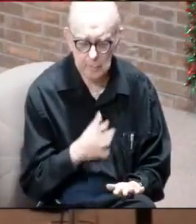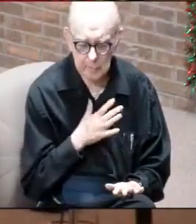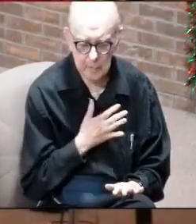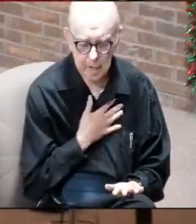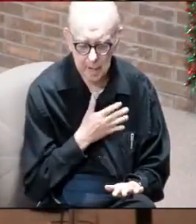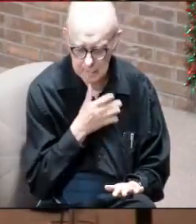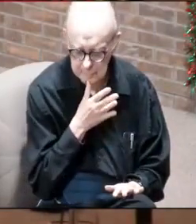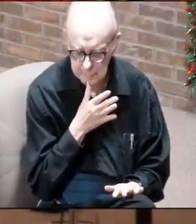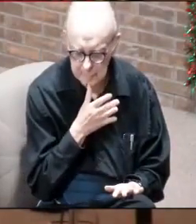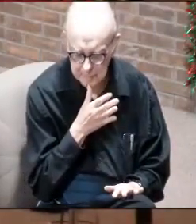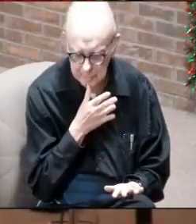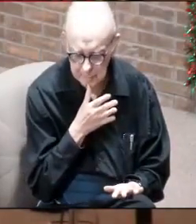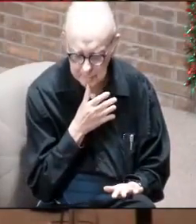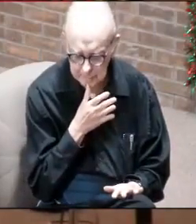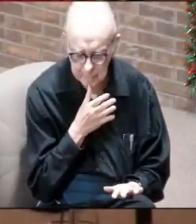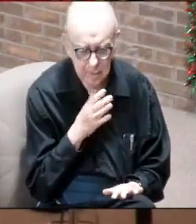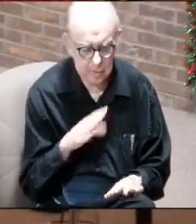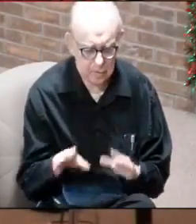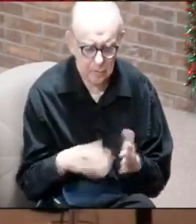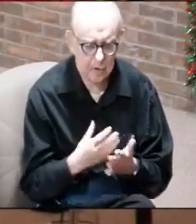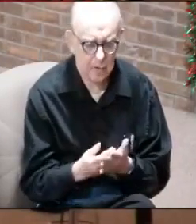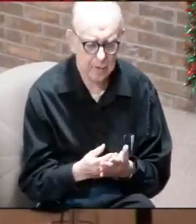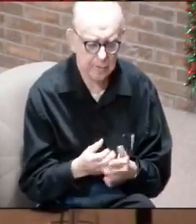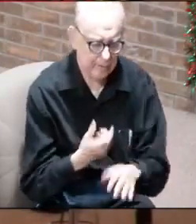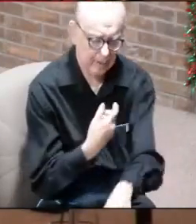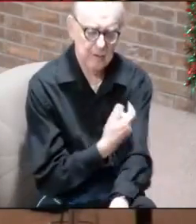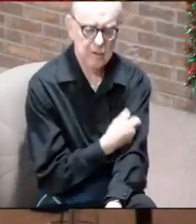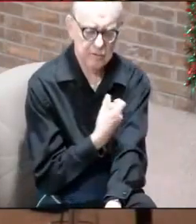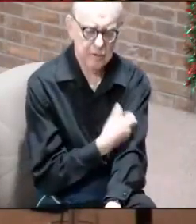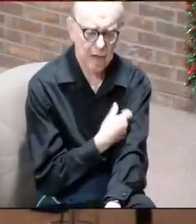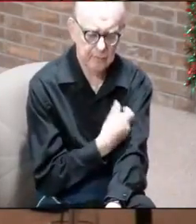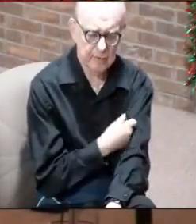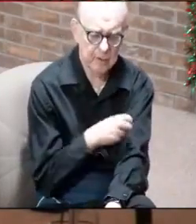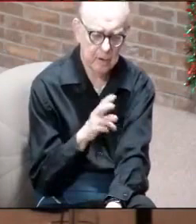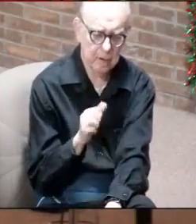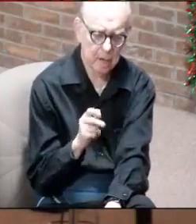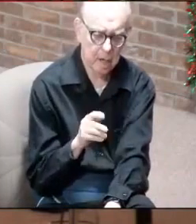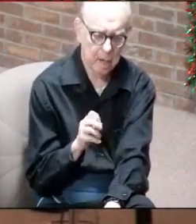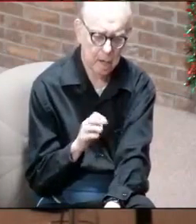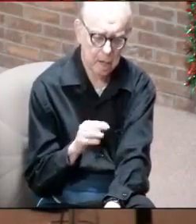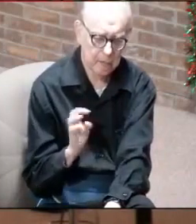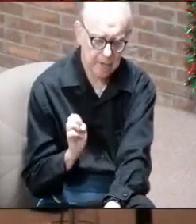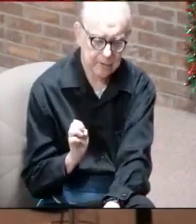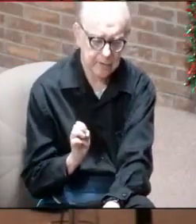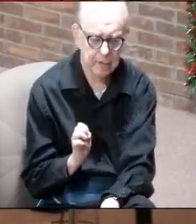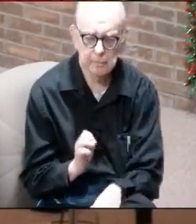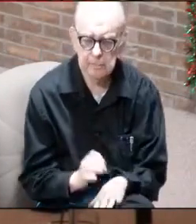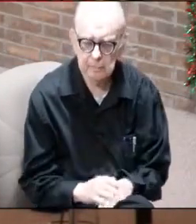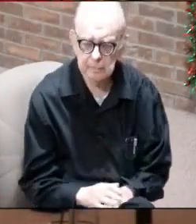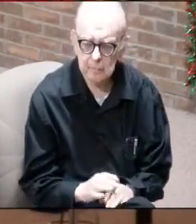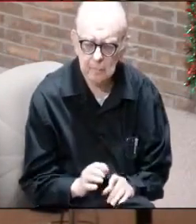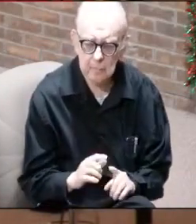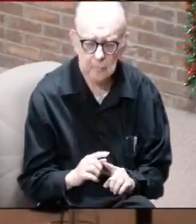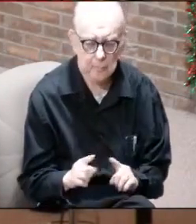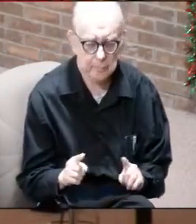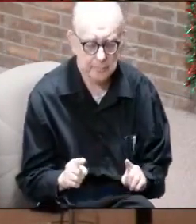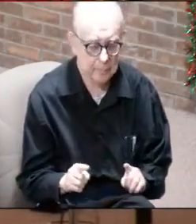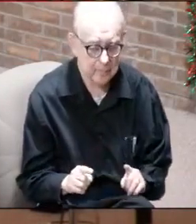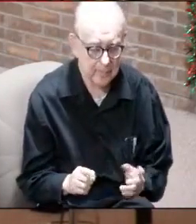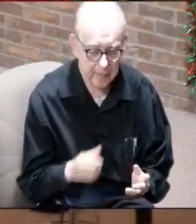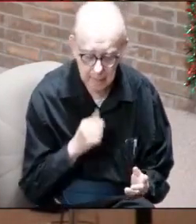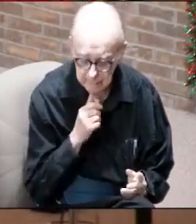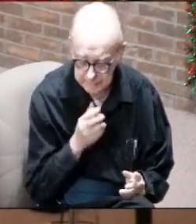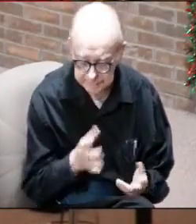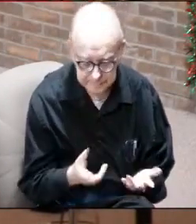vaccine shot, you know, which isn't a vaccine, but that's neither here nor